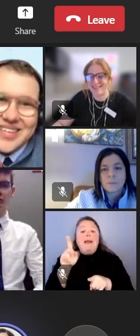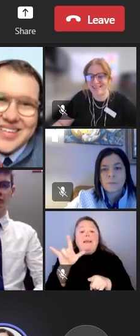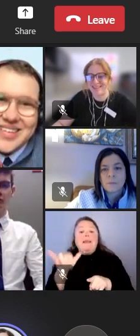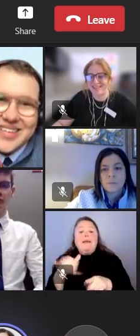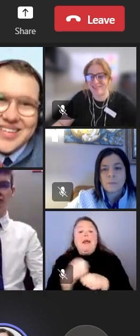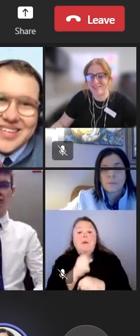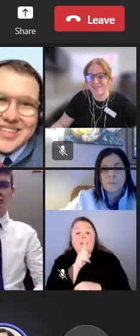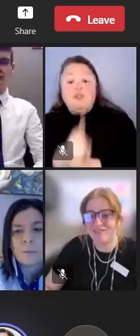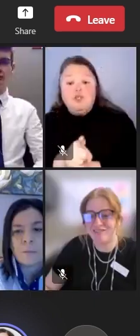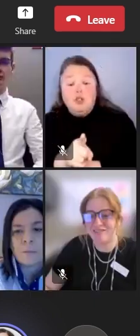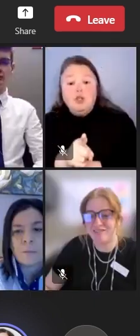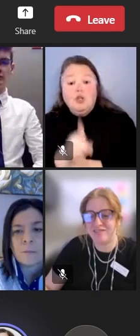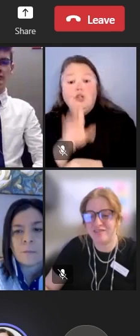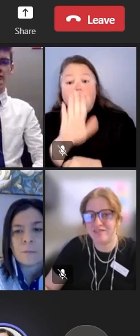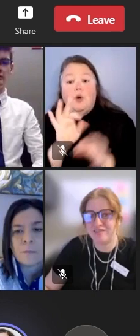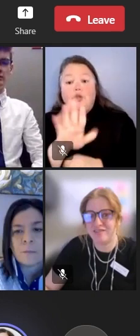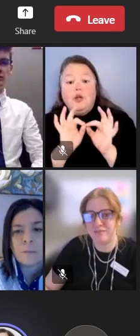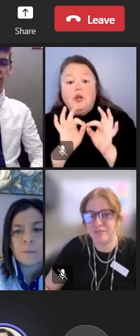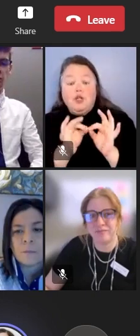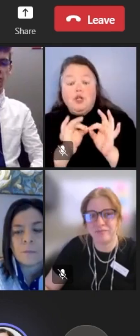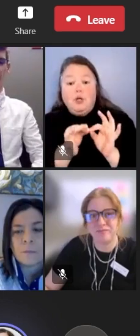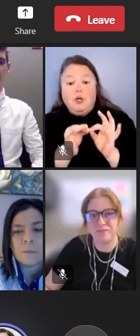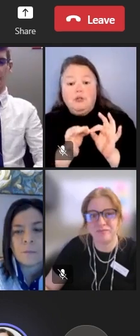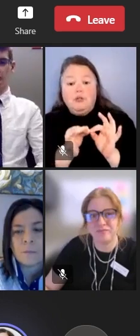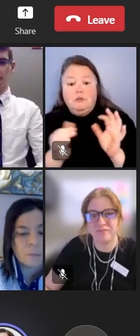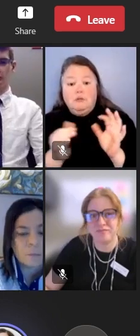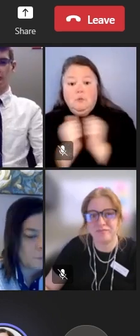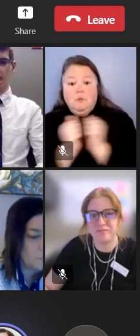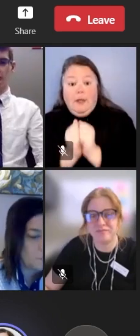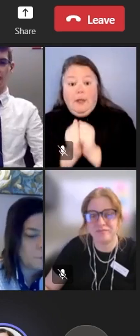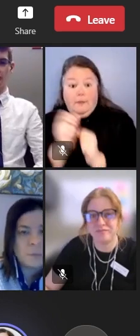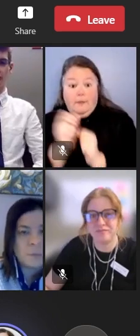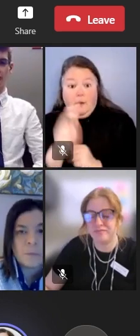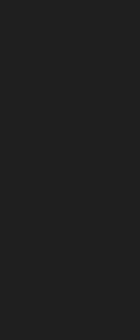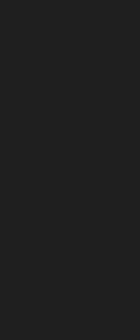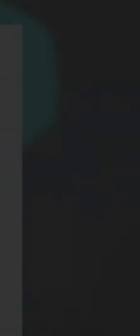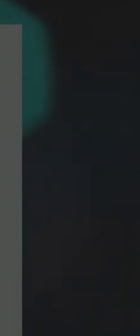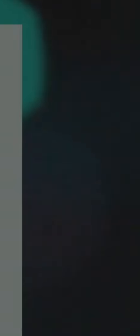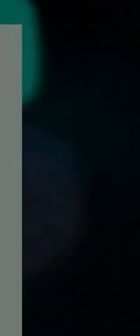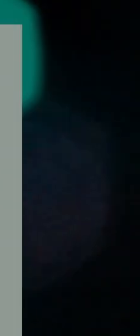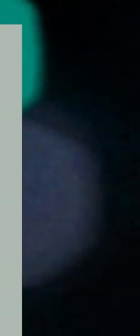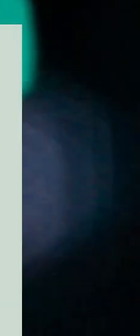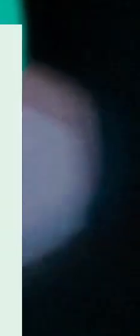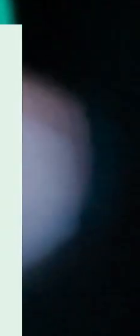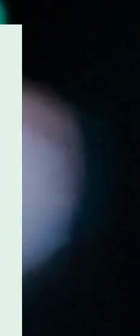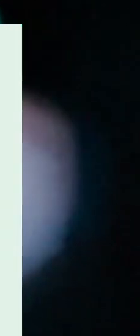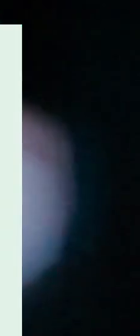that you're in the right room with the translation as well. apologize.